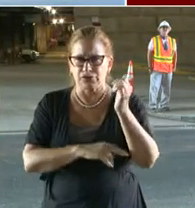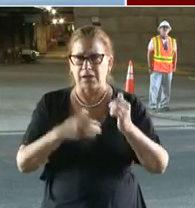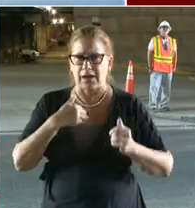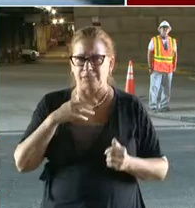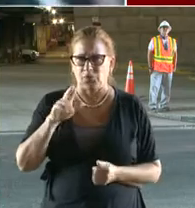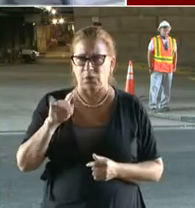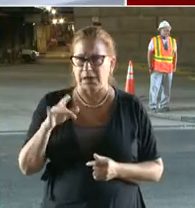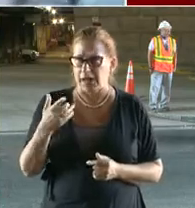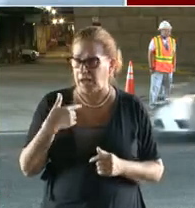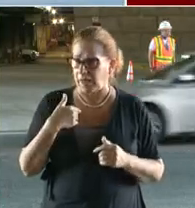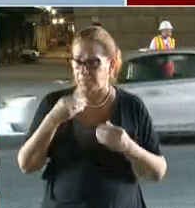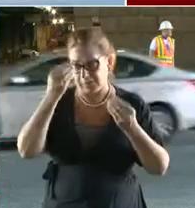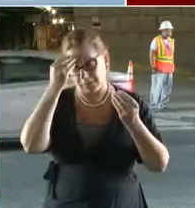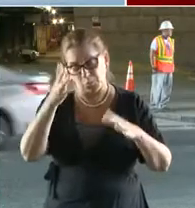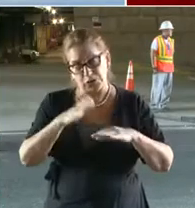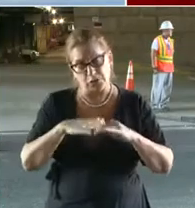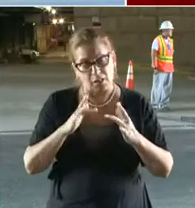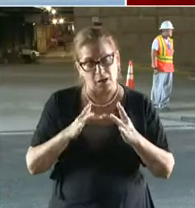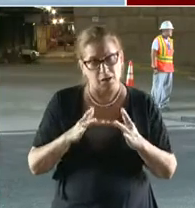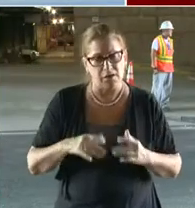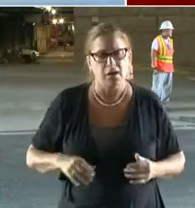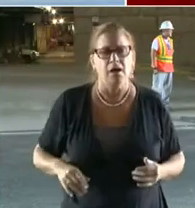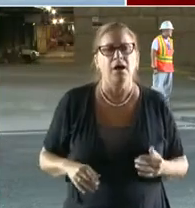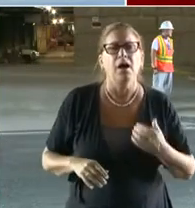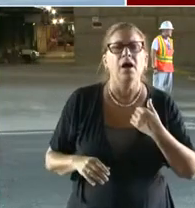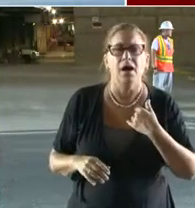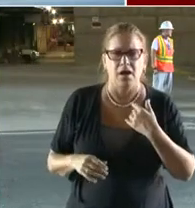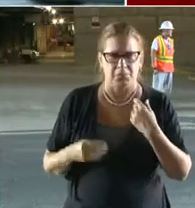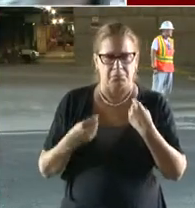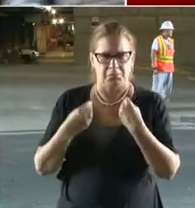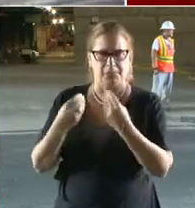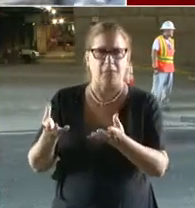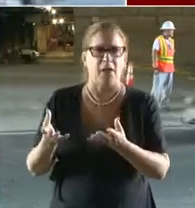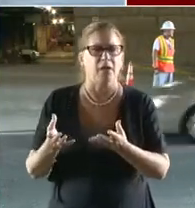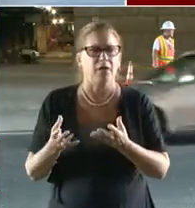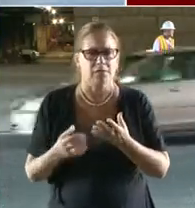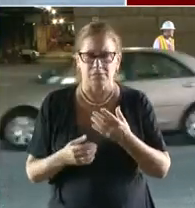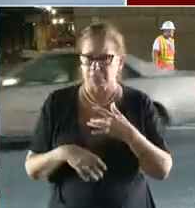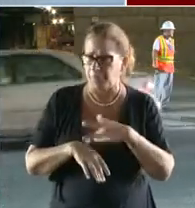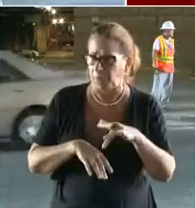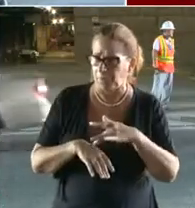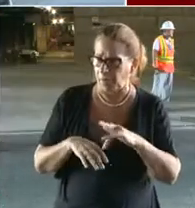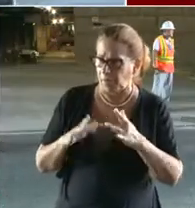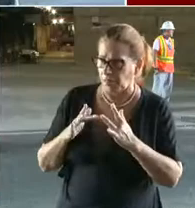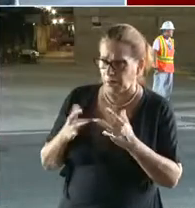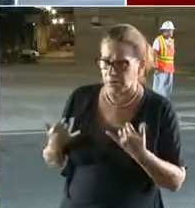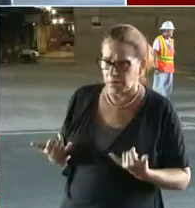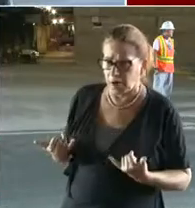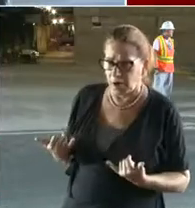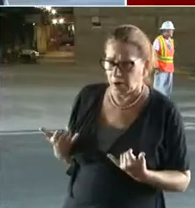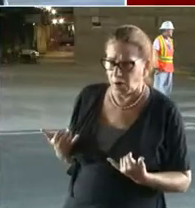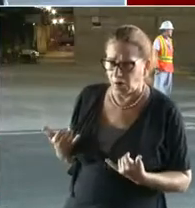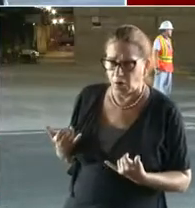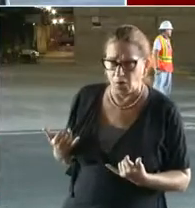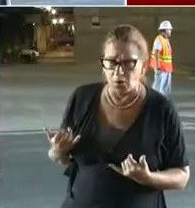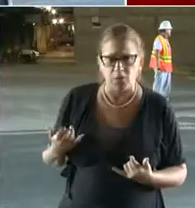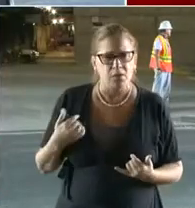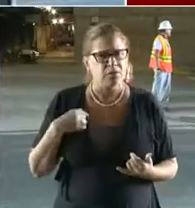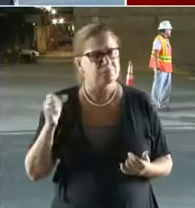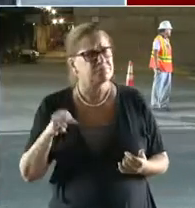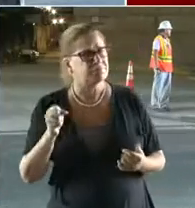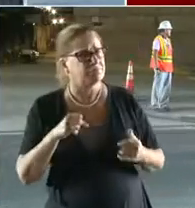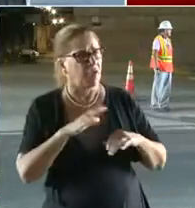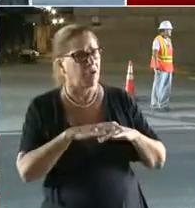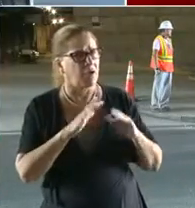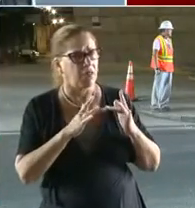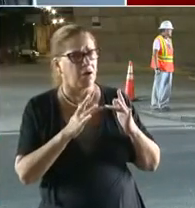on your online to find that? I think we can provide that to you and I think it is available. Is it on our website? I believe it is on the website, Mark. But